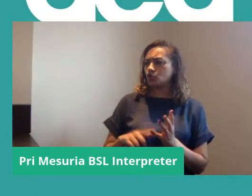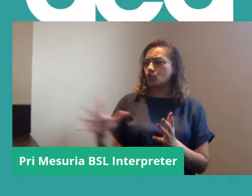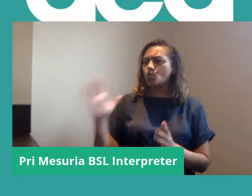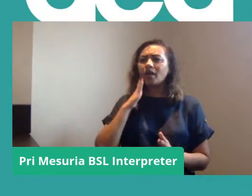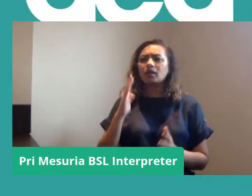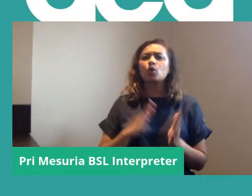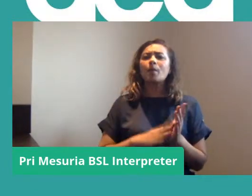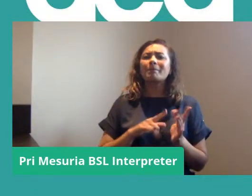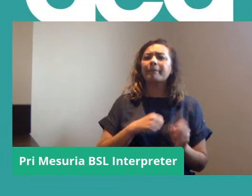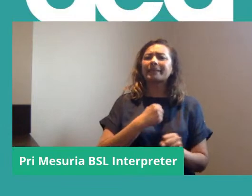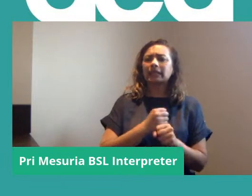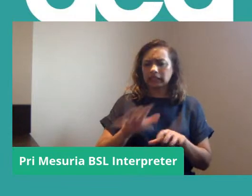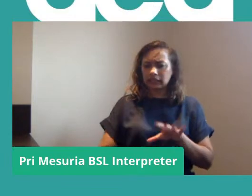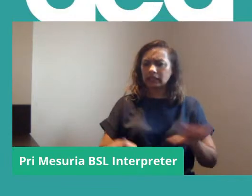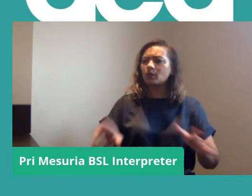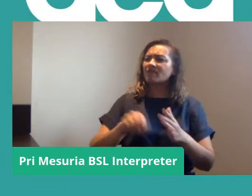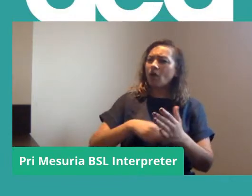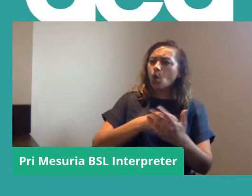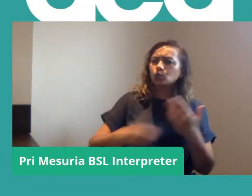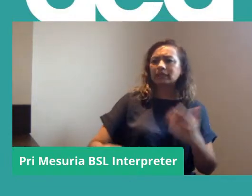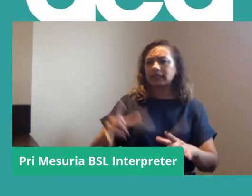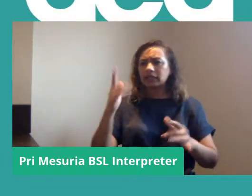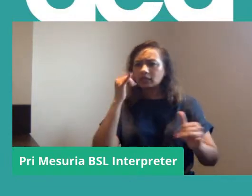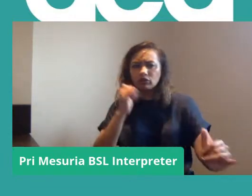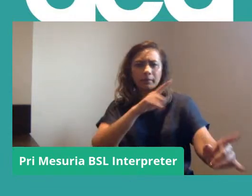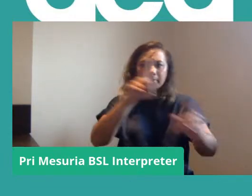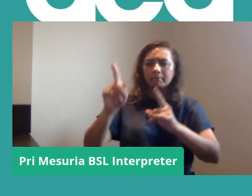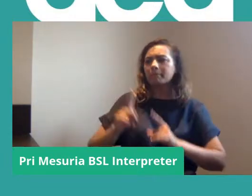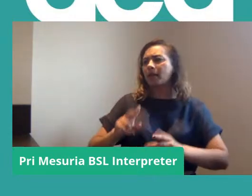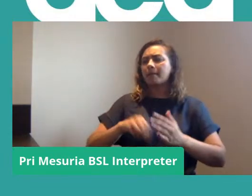mapping your voting when you have a ballot.